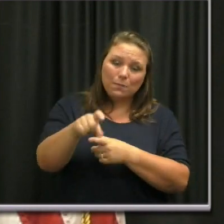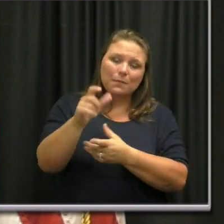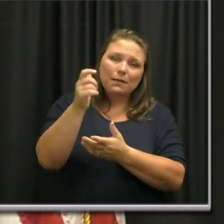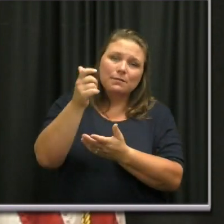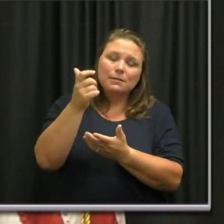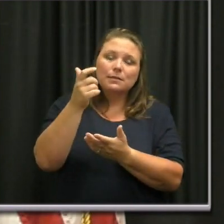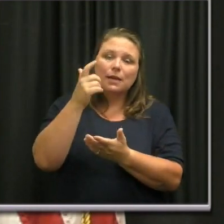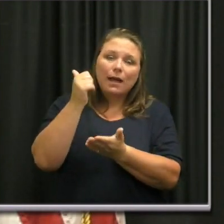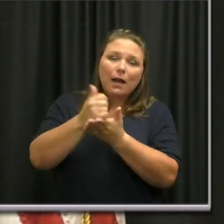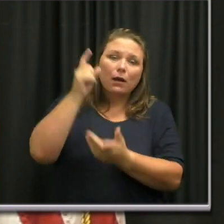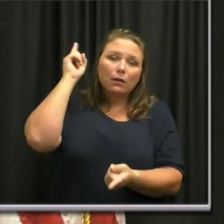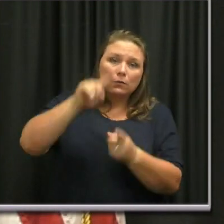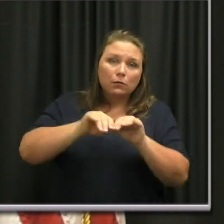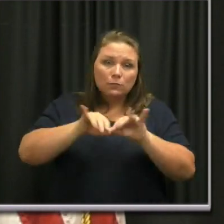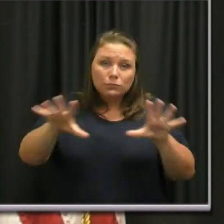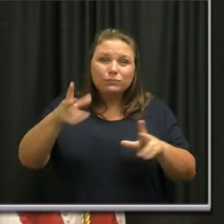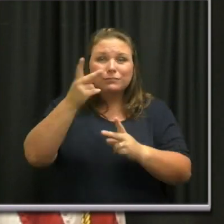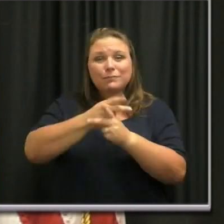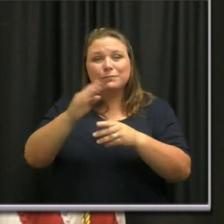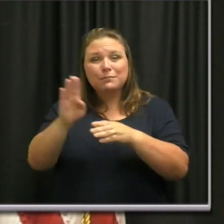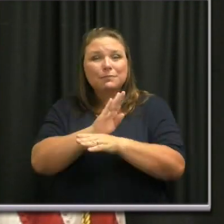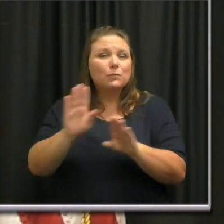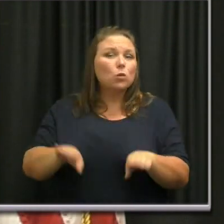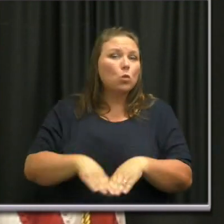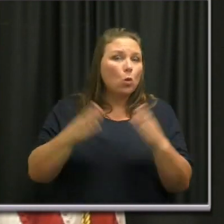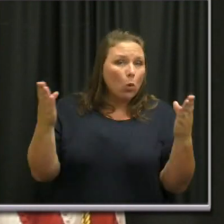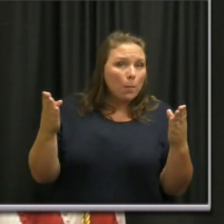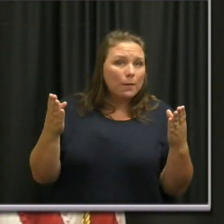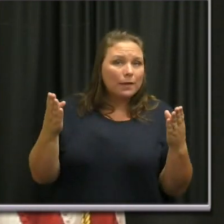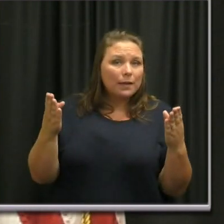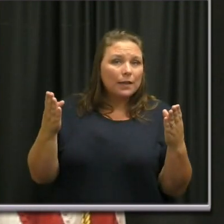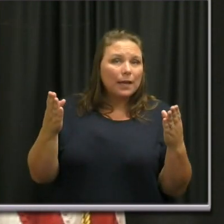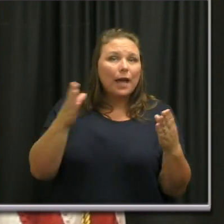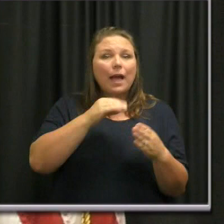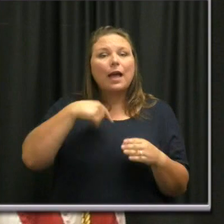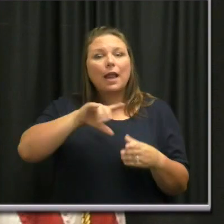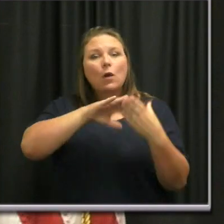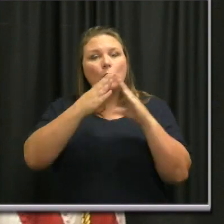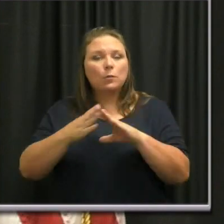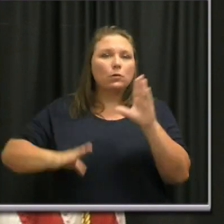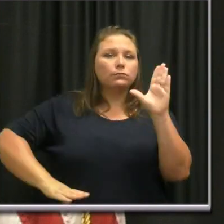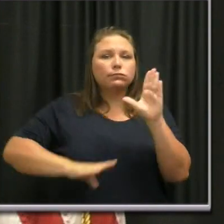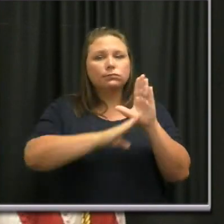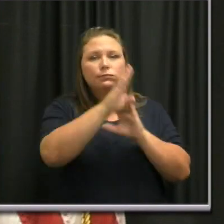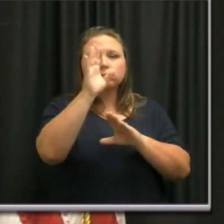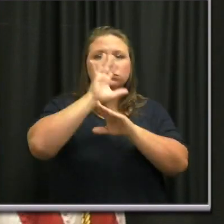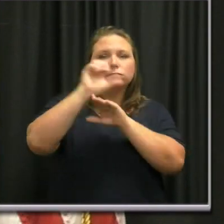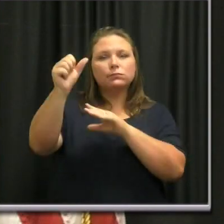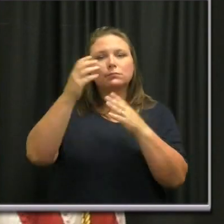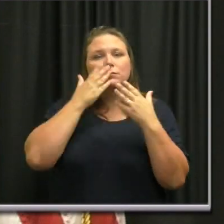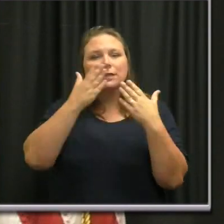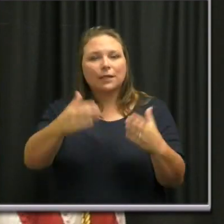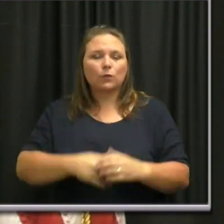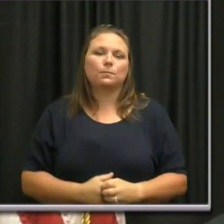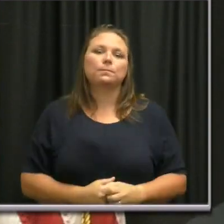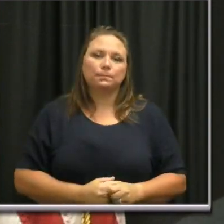curve, which keeps businesses open and our community thriving. Thank you.